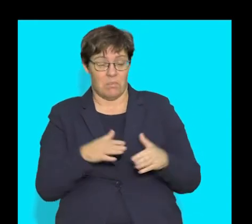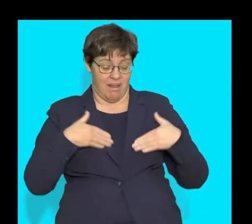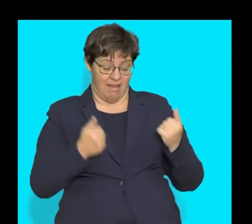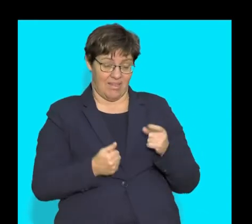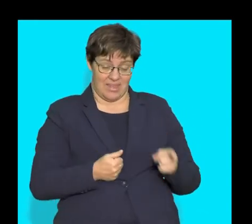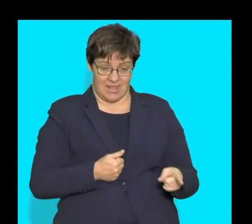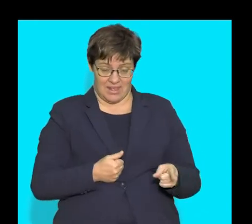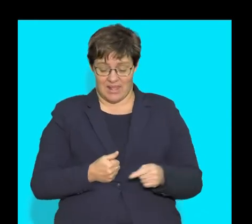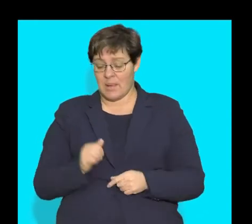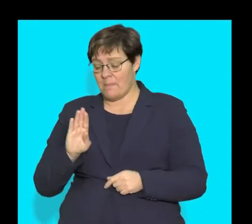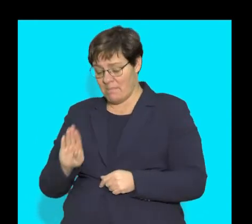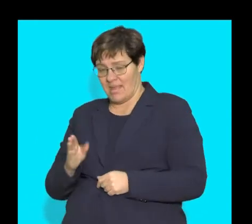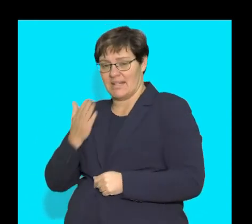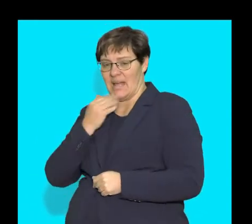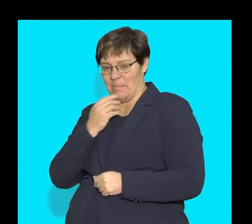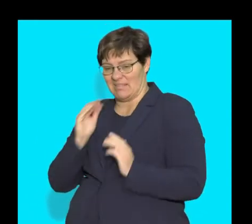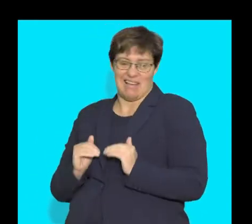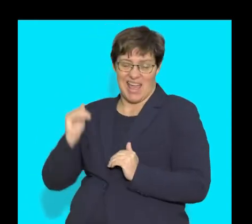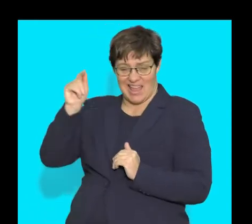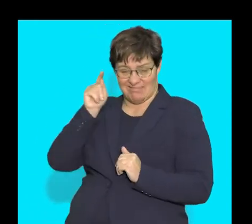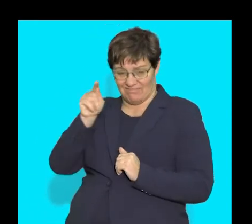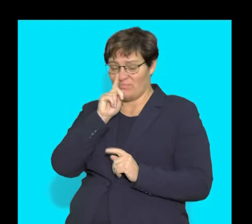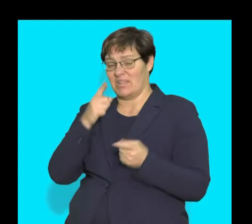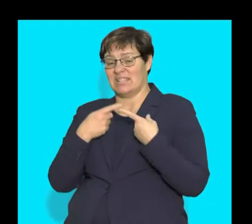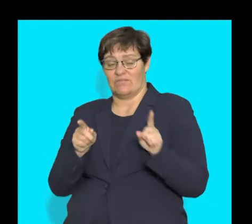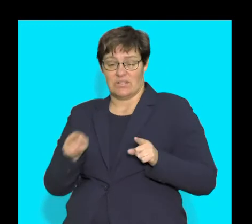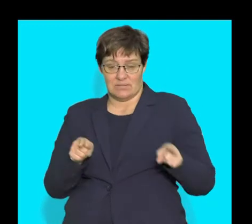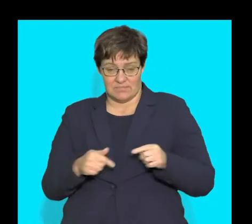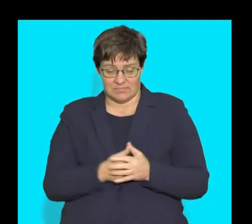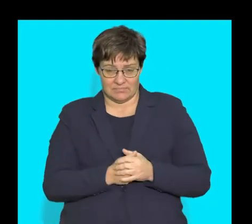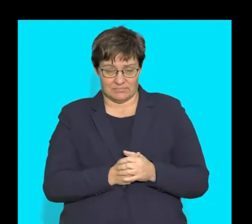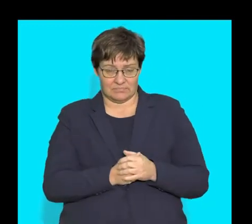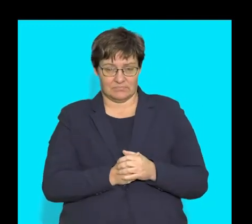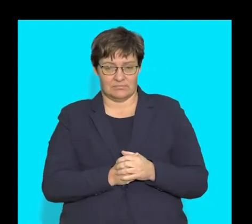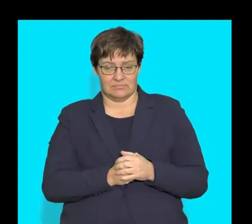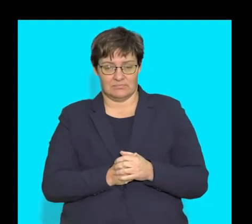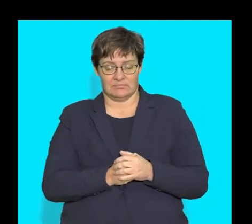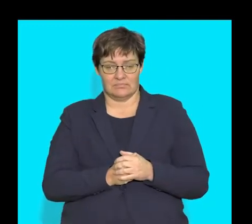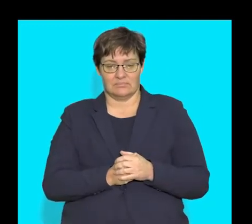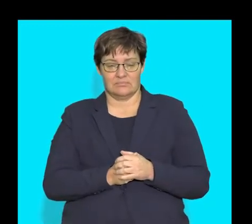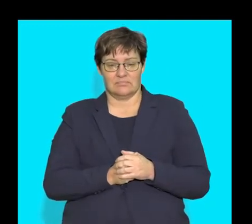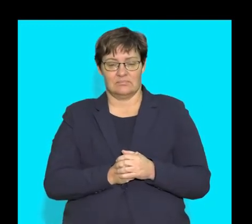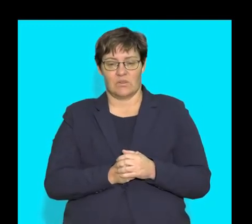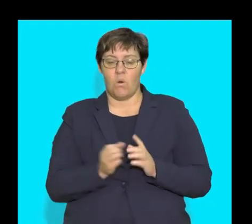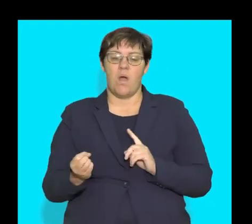is healthy and person B who is a person that is suffering from diabetes or is affected by